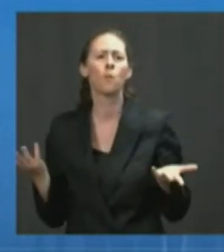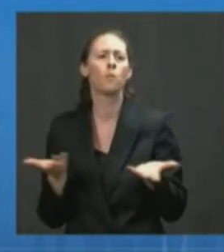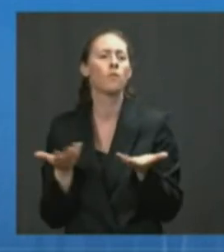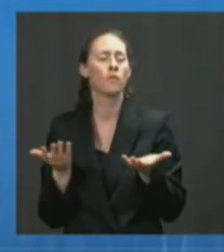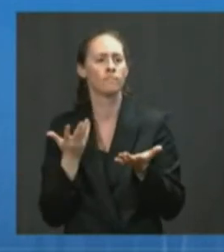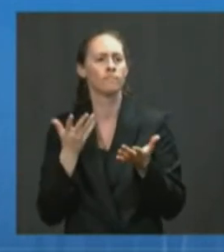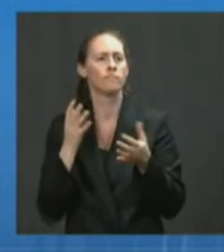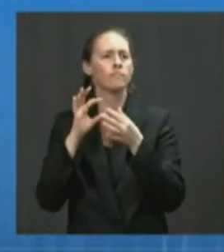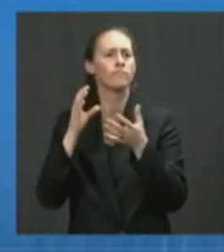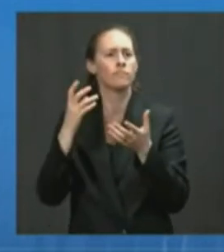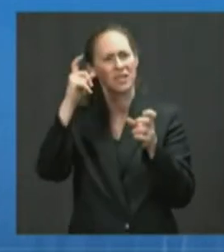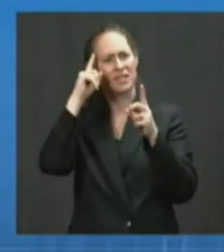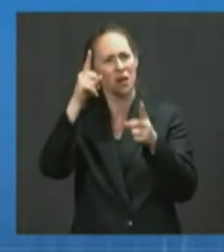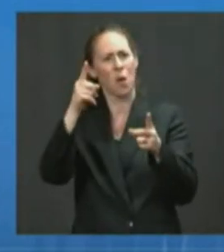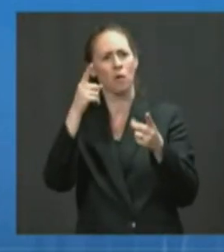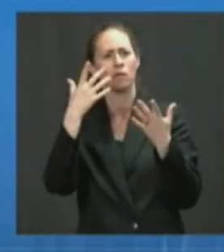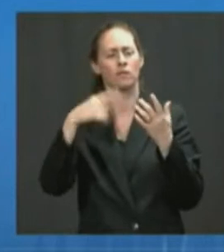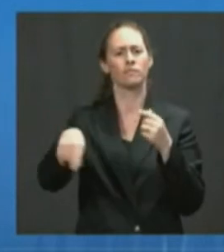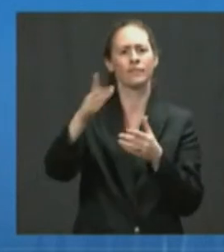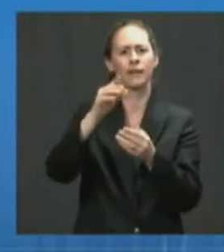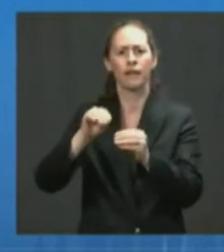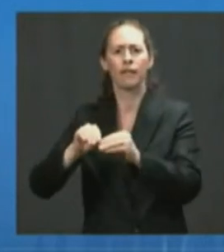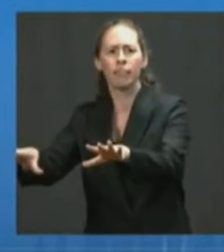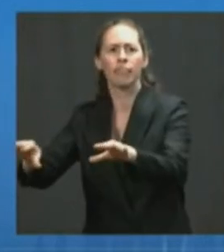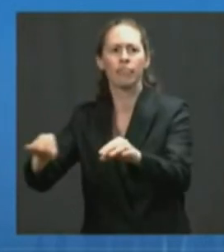particularly in rural communities.